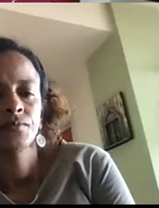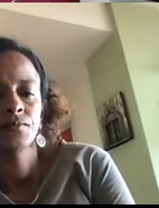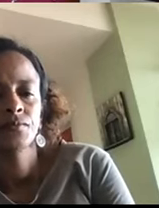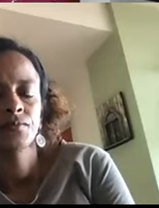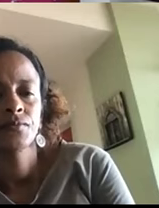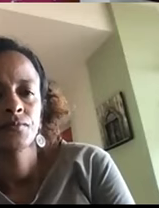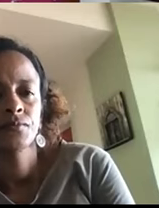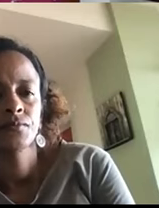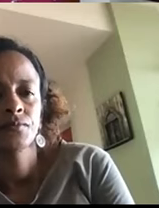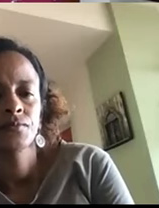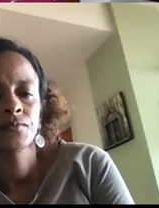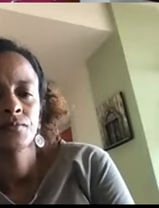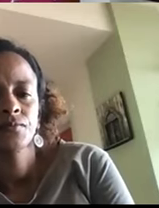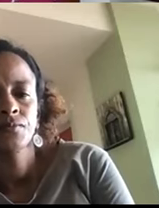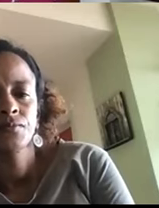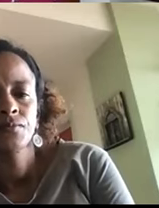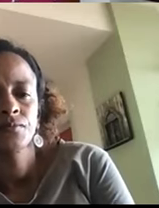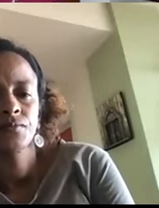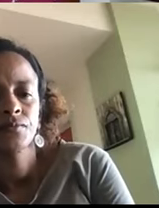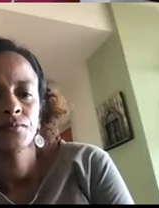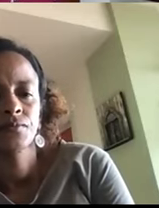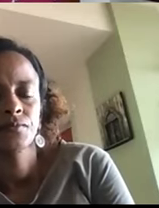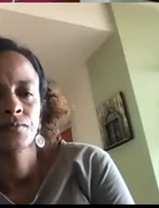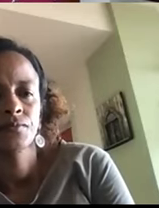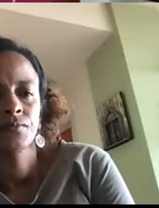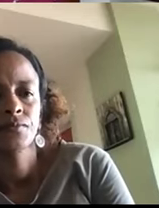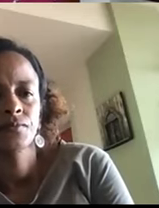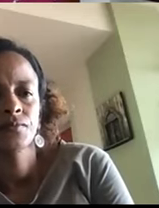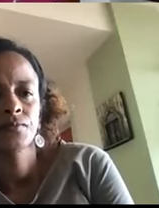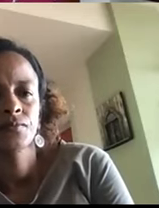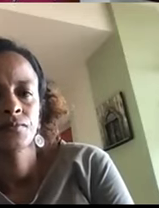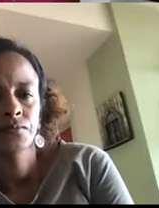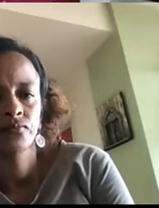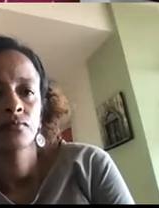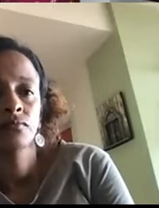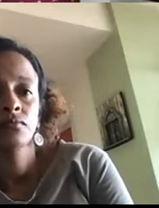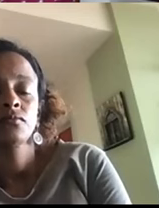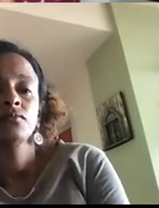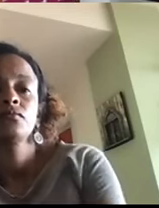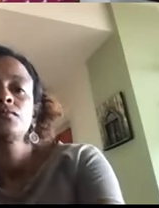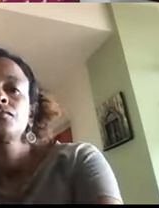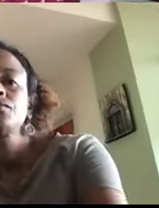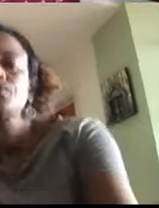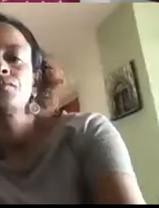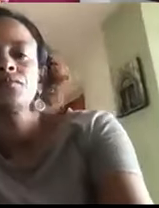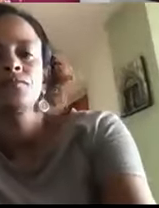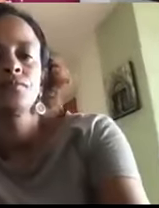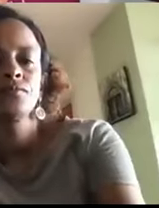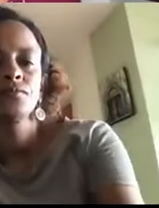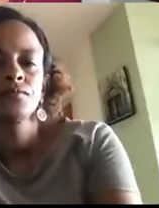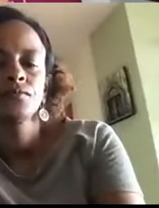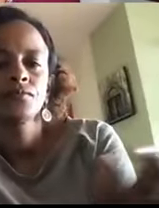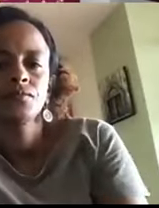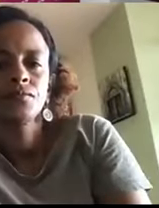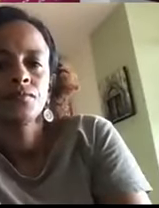want change to be on the ground, and we need these to be adequately supported. So just something I just needed to add on. Thank you. Oh, yes, that's